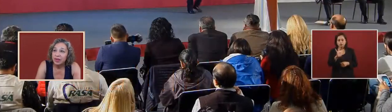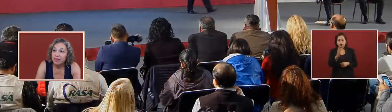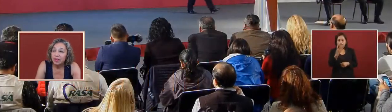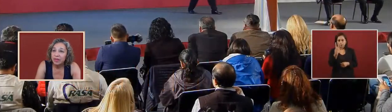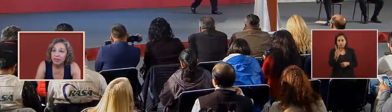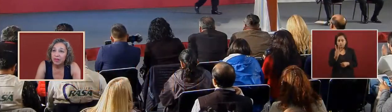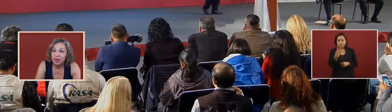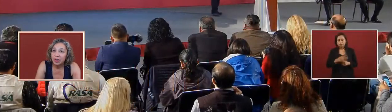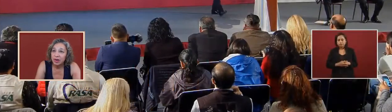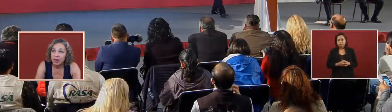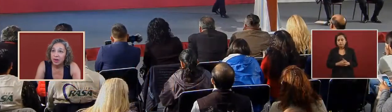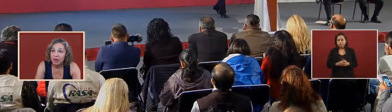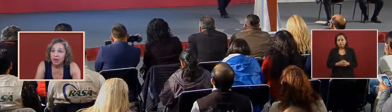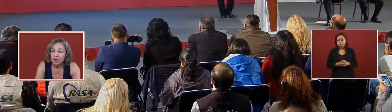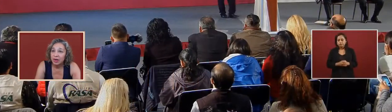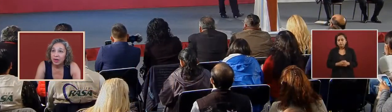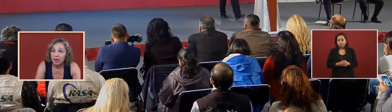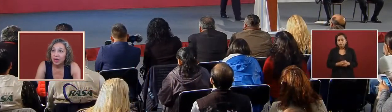554